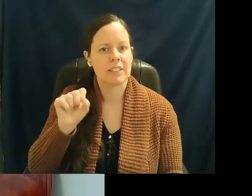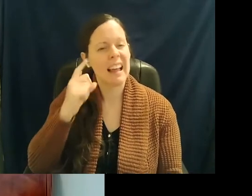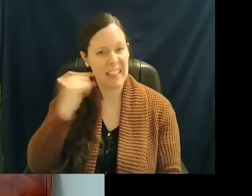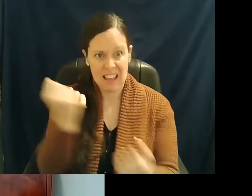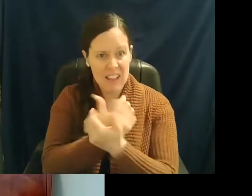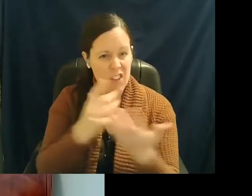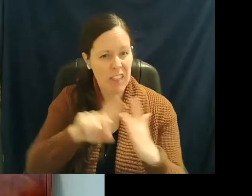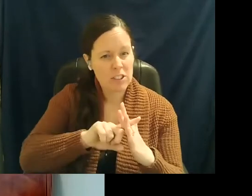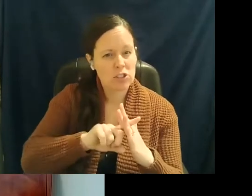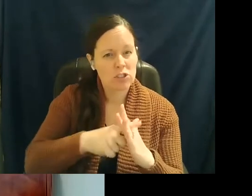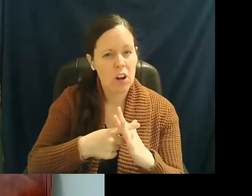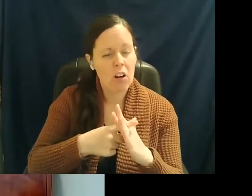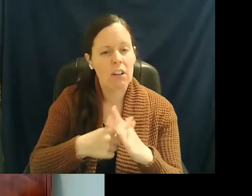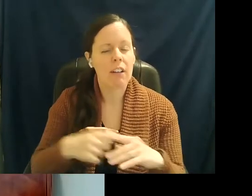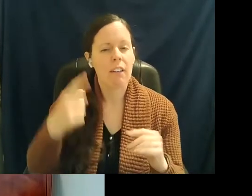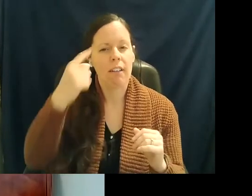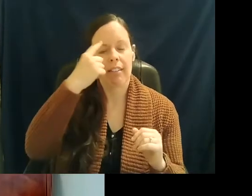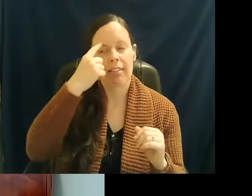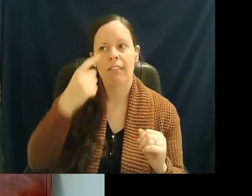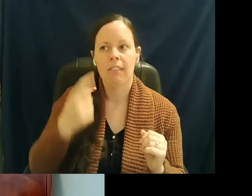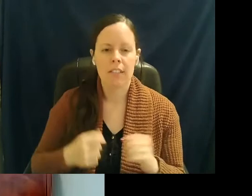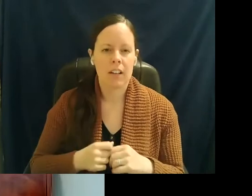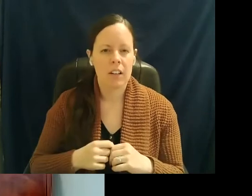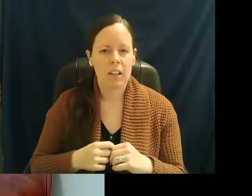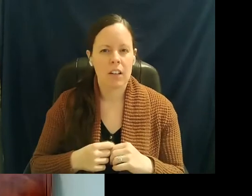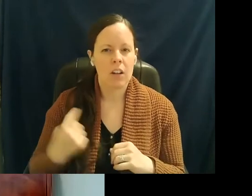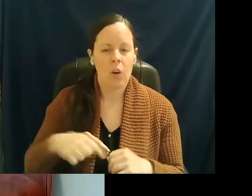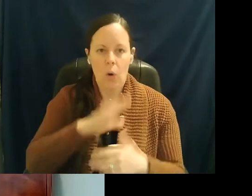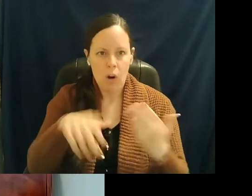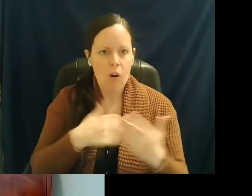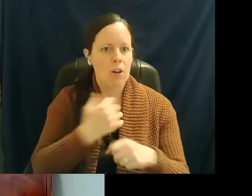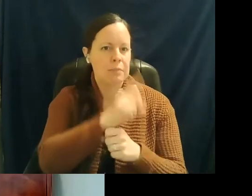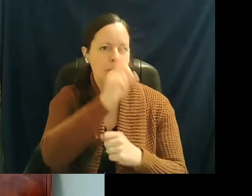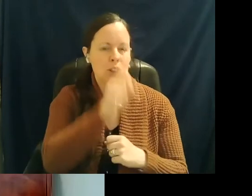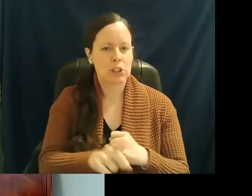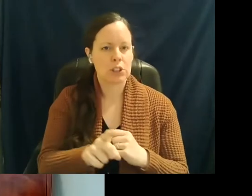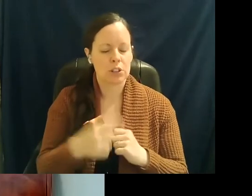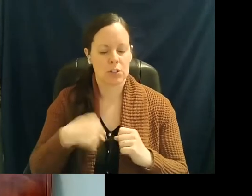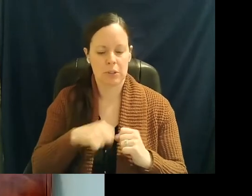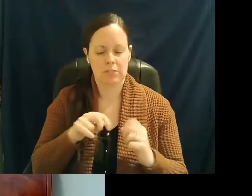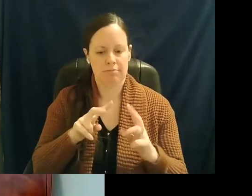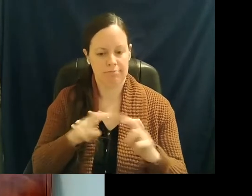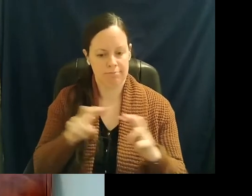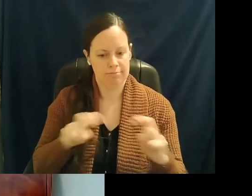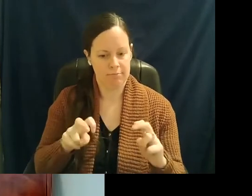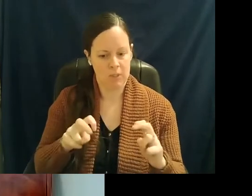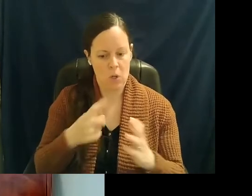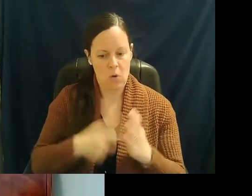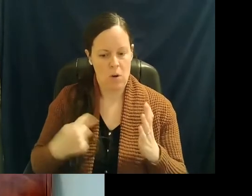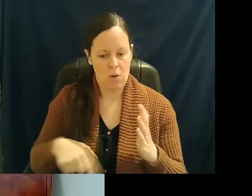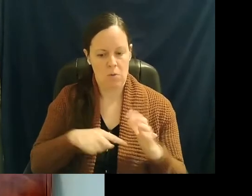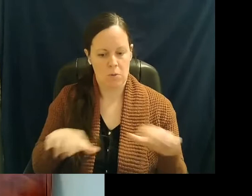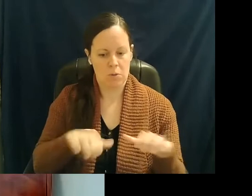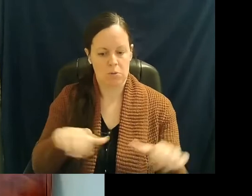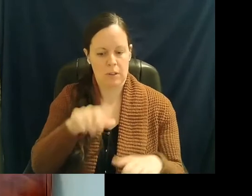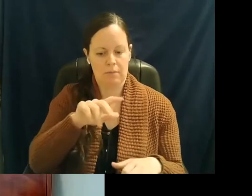I think it all, you know, we all made sure that we were reexamining our current status of our personal protective equipment,